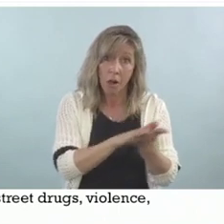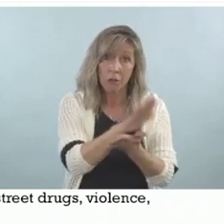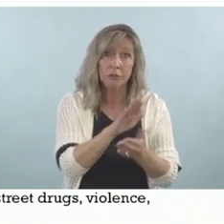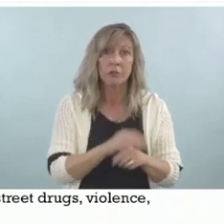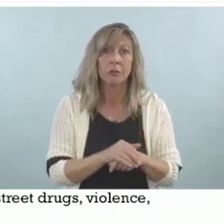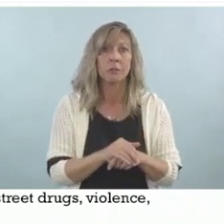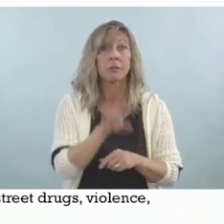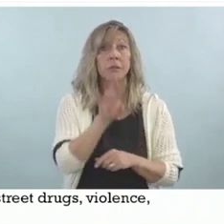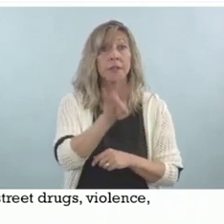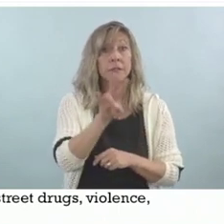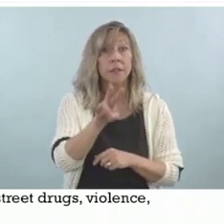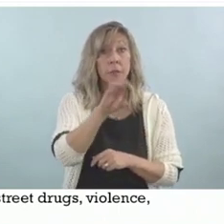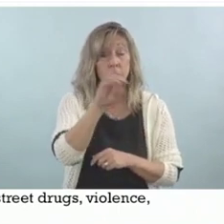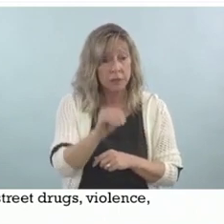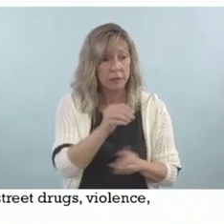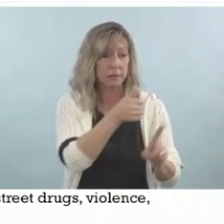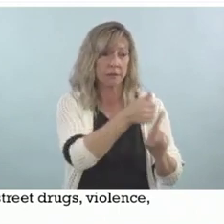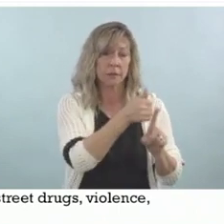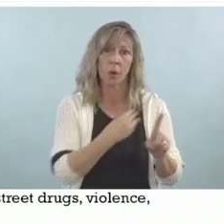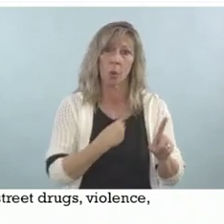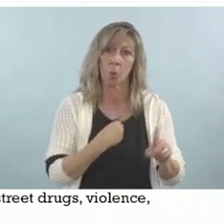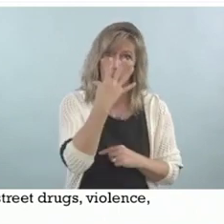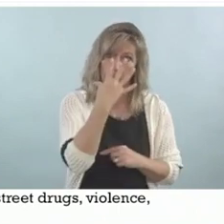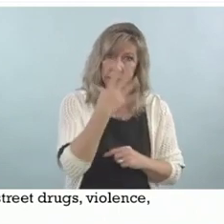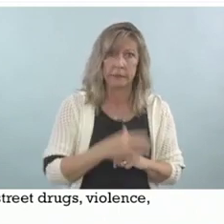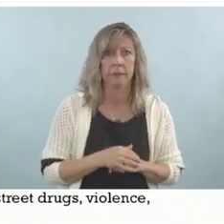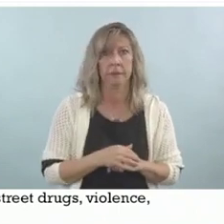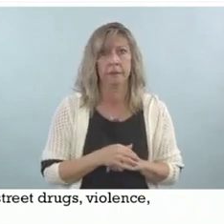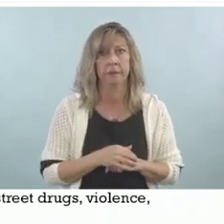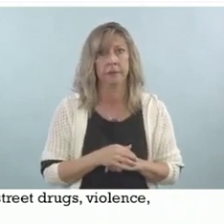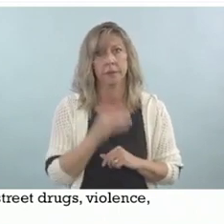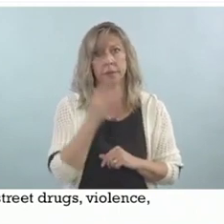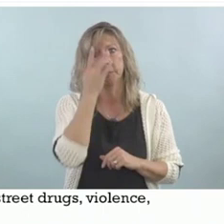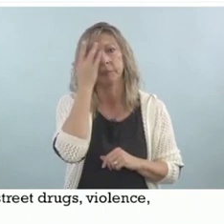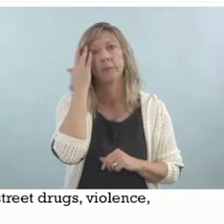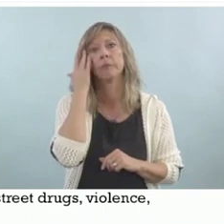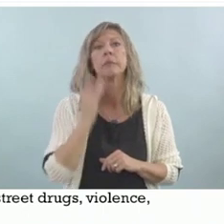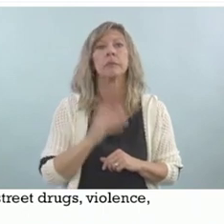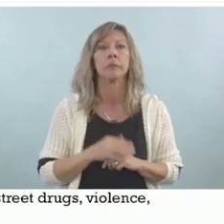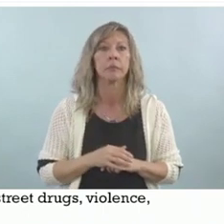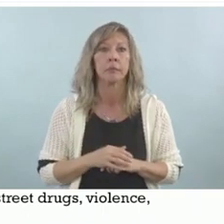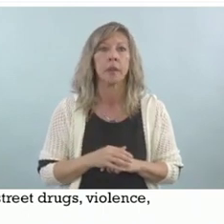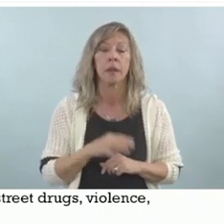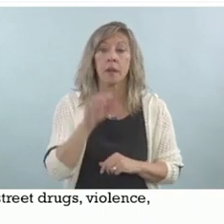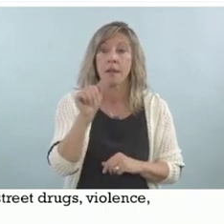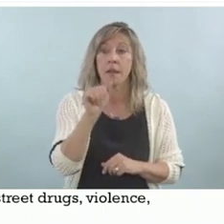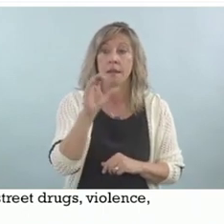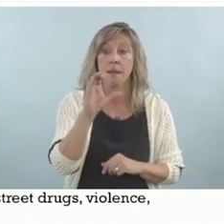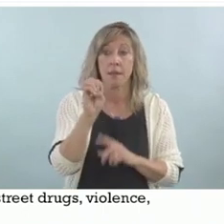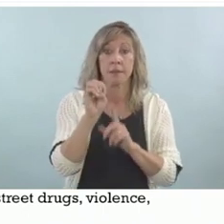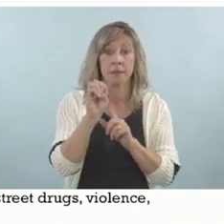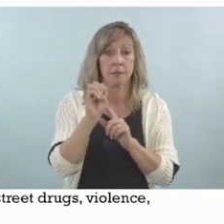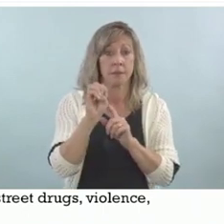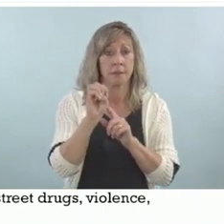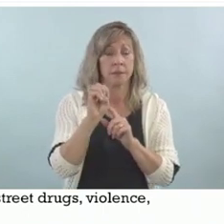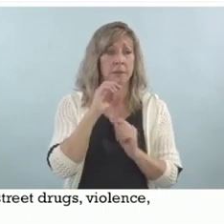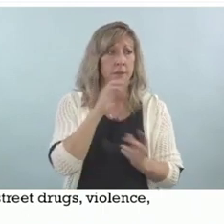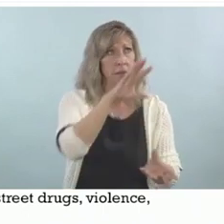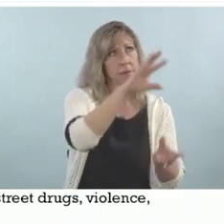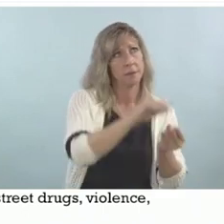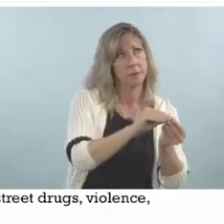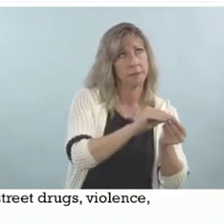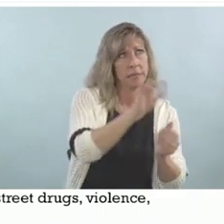Now, when we think of their score, we think of ACEs. There's 10 possible questions, so that's 10